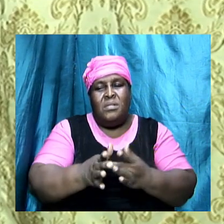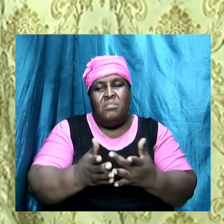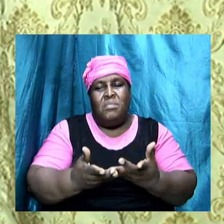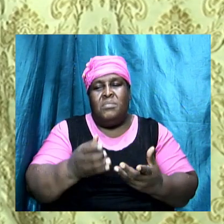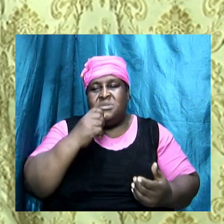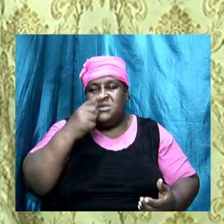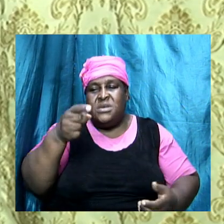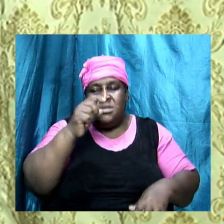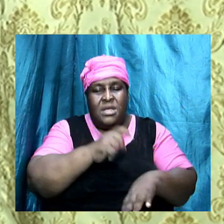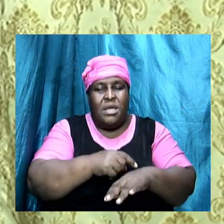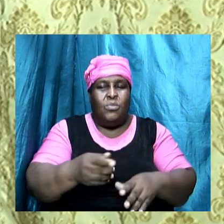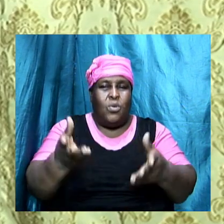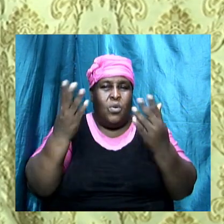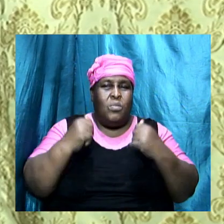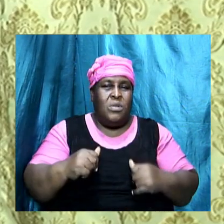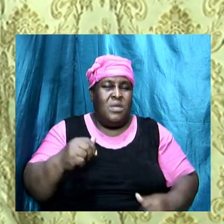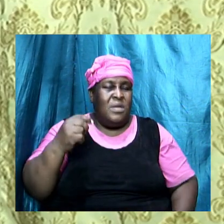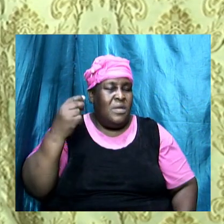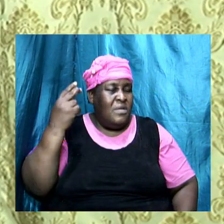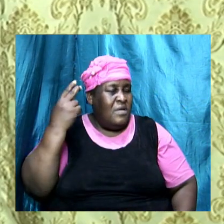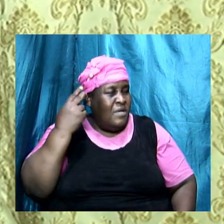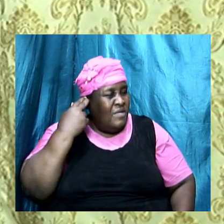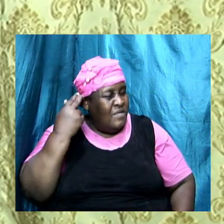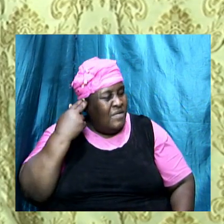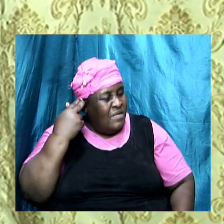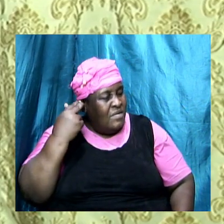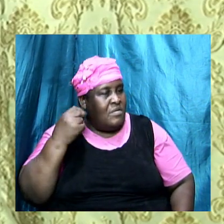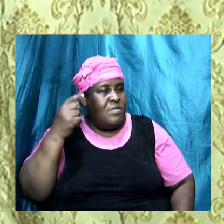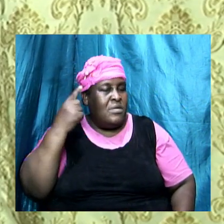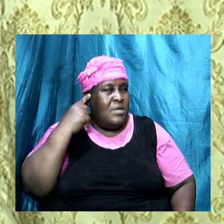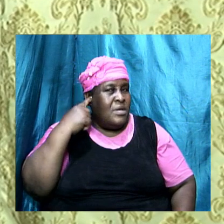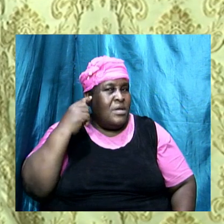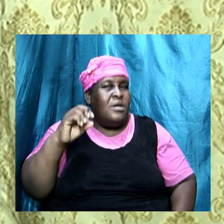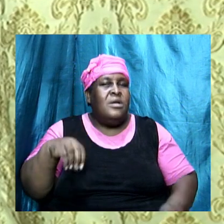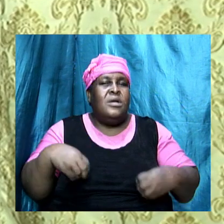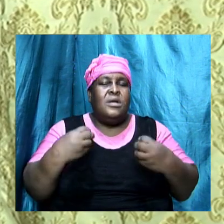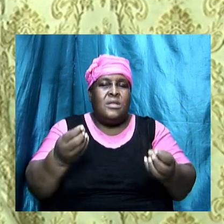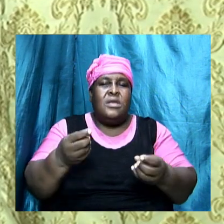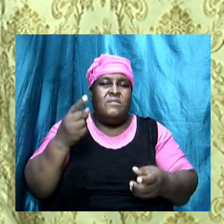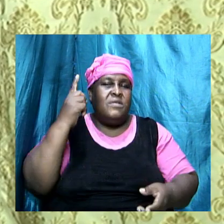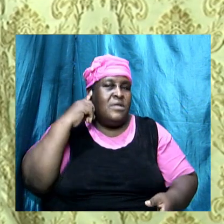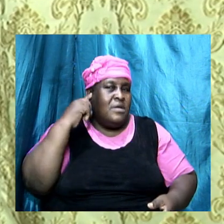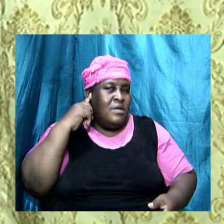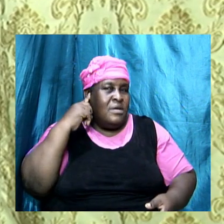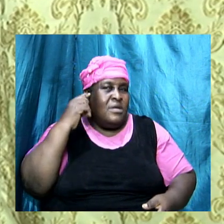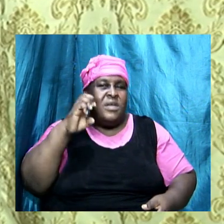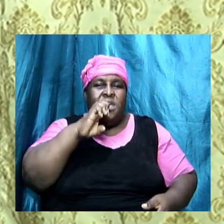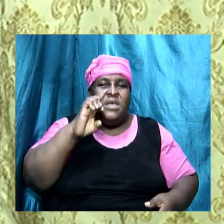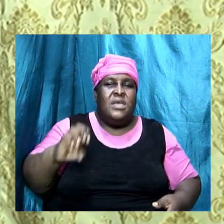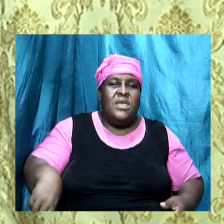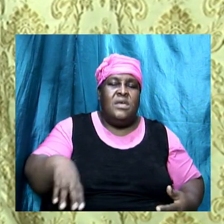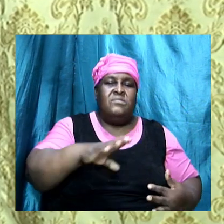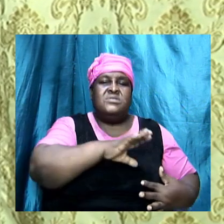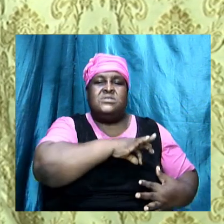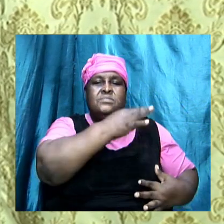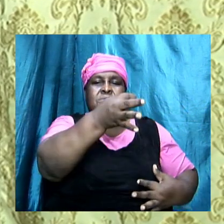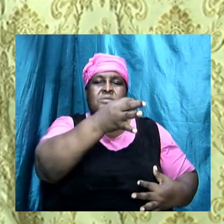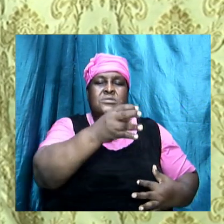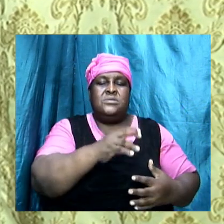when they will have itching ears and giving heed to seducing spirit because